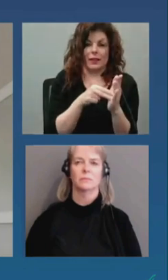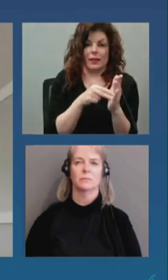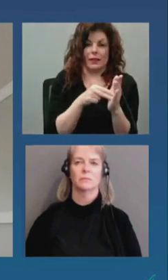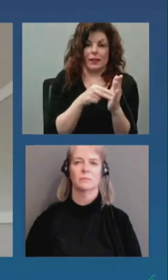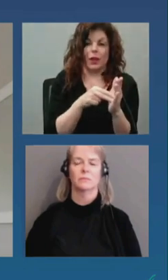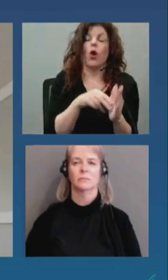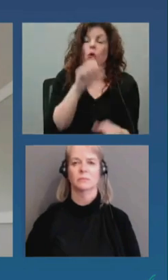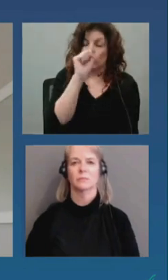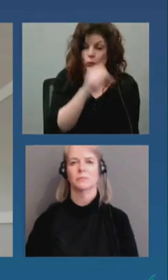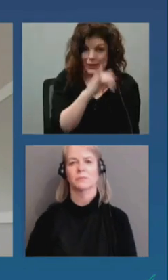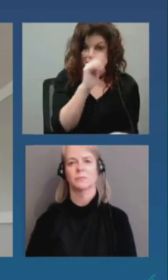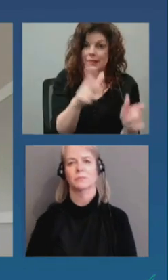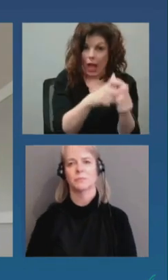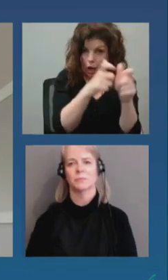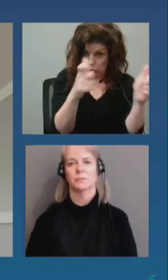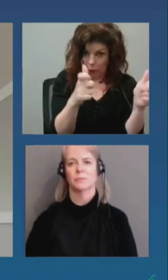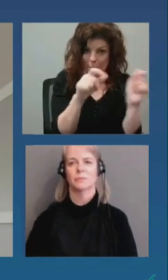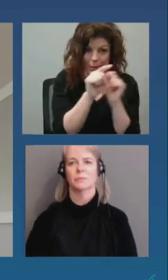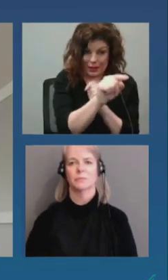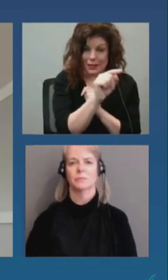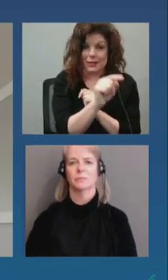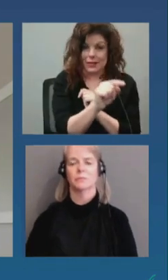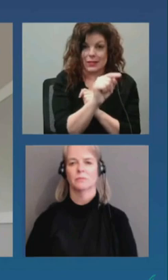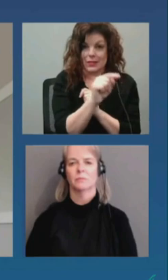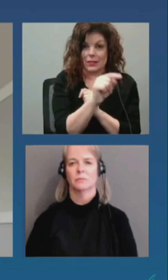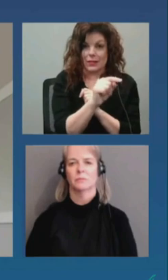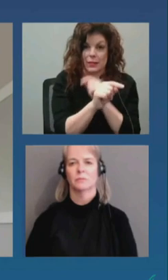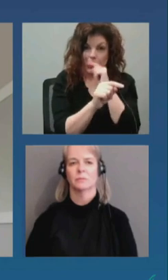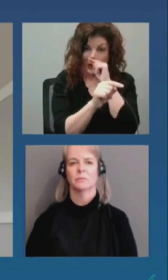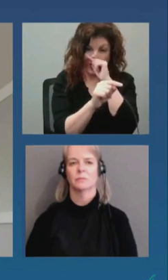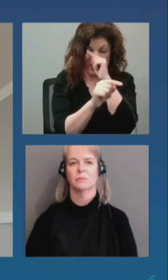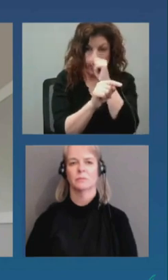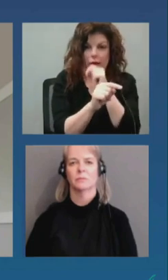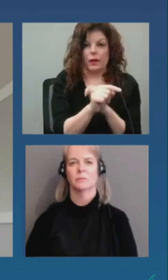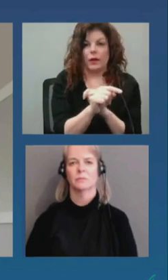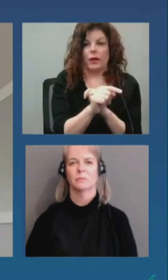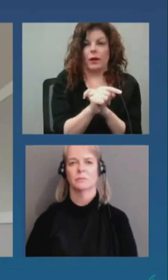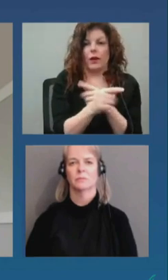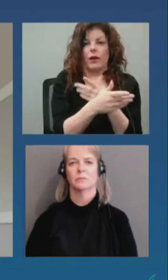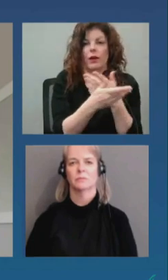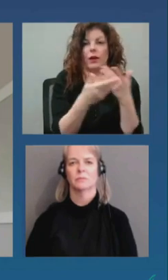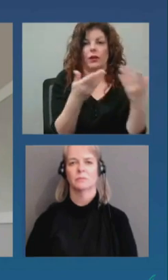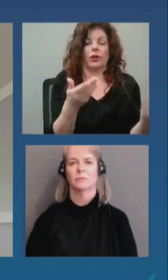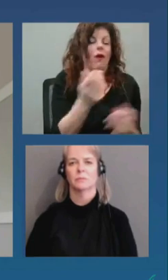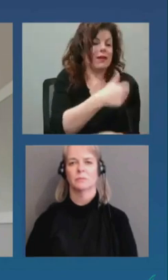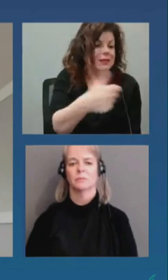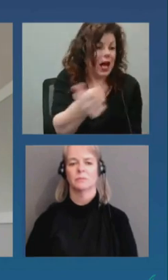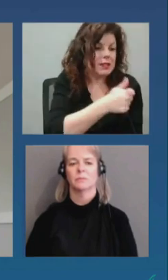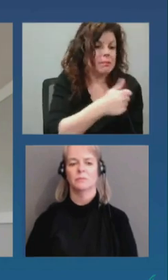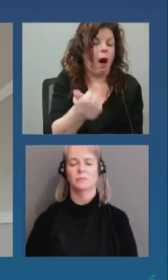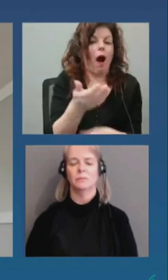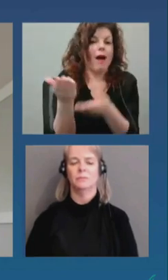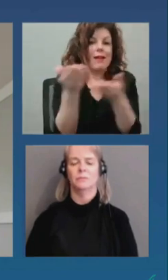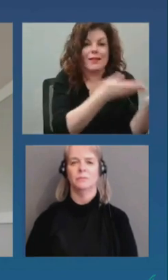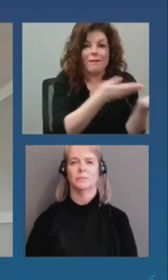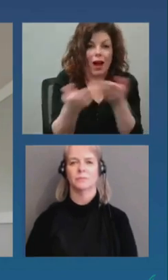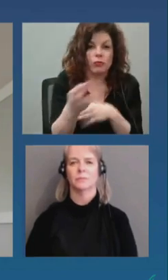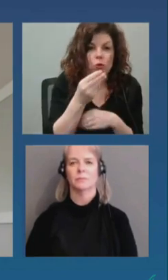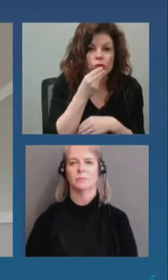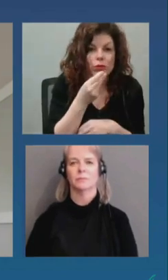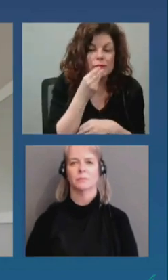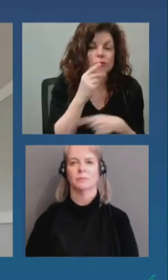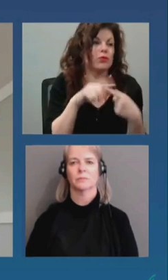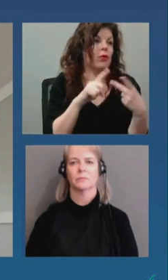entreprises où ils aident avec le transport et distribution de nourriture